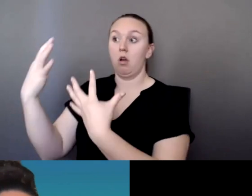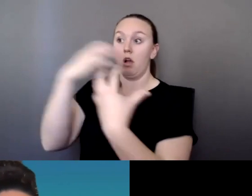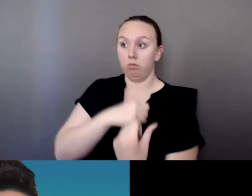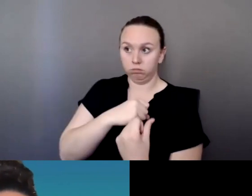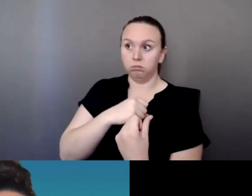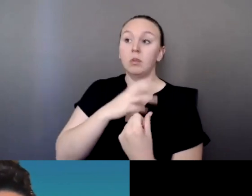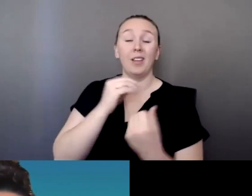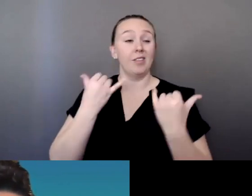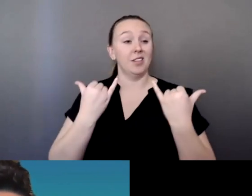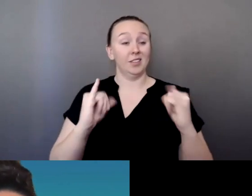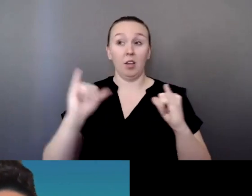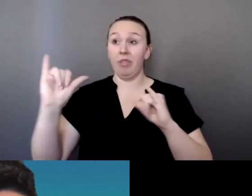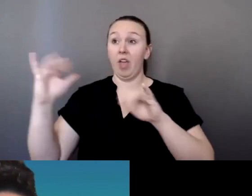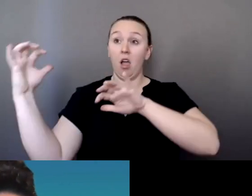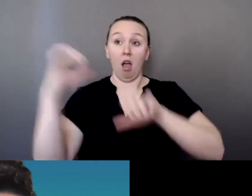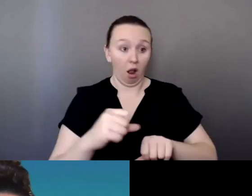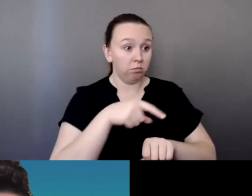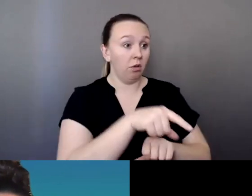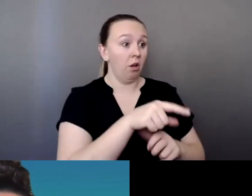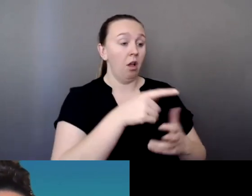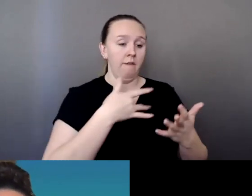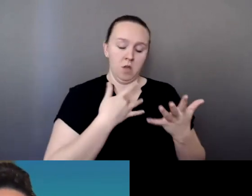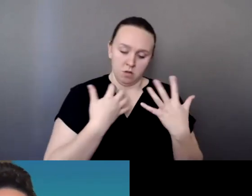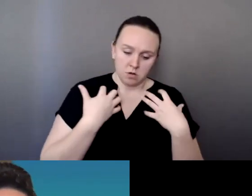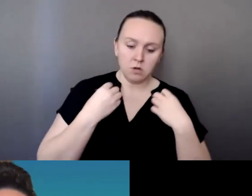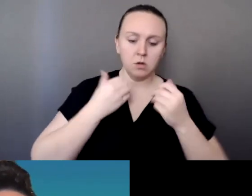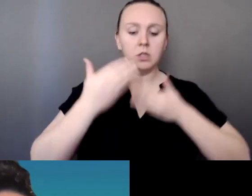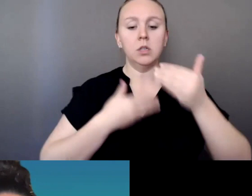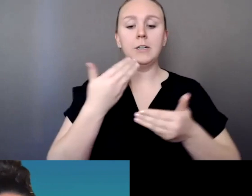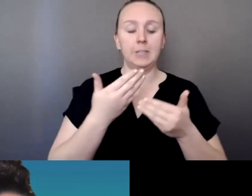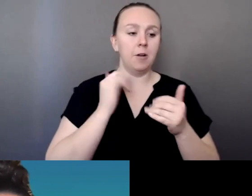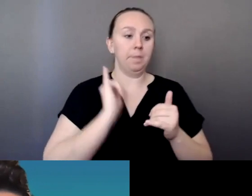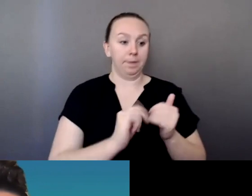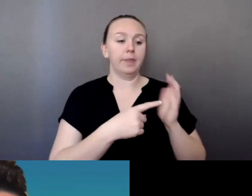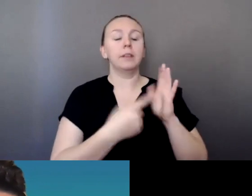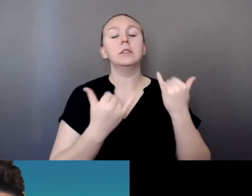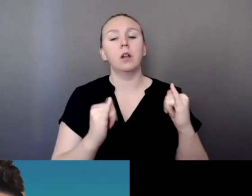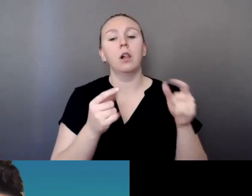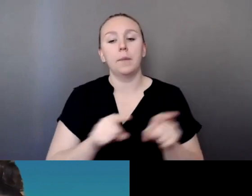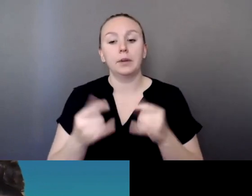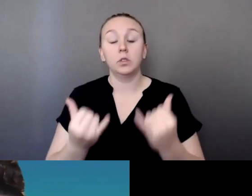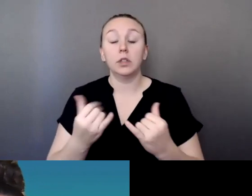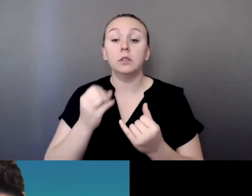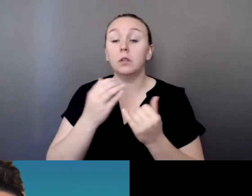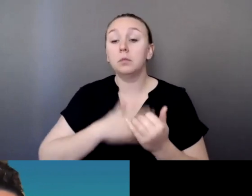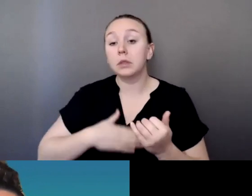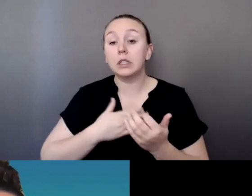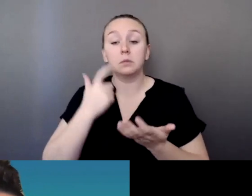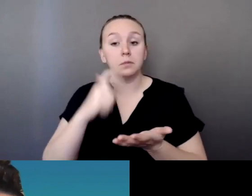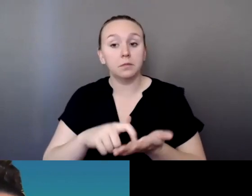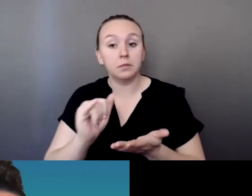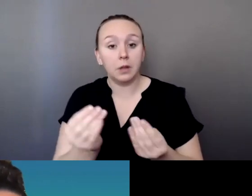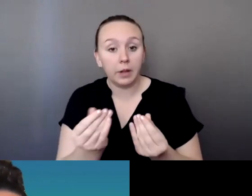So please continue to learn the names of the land that you're on, continue to engage with those people. Our